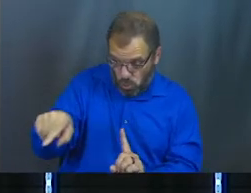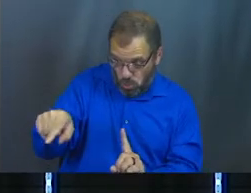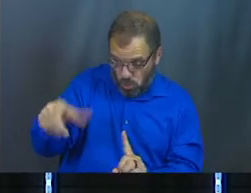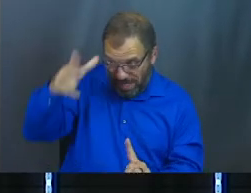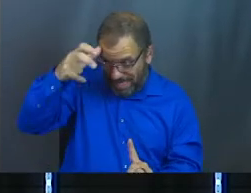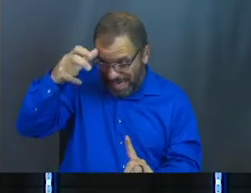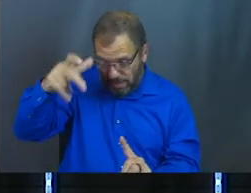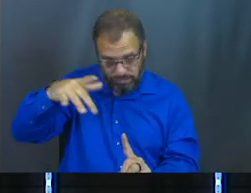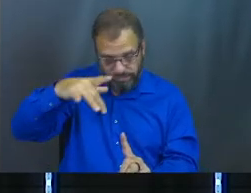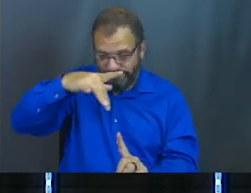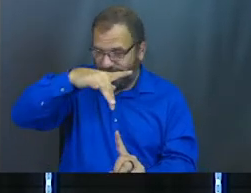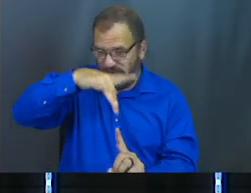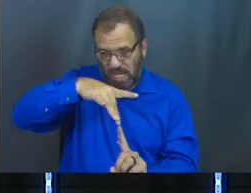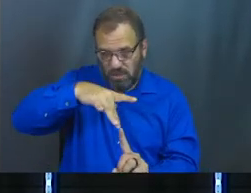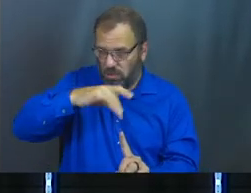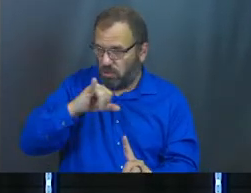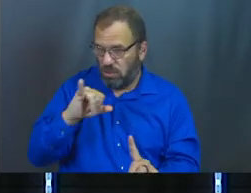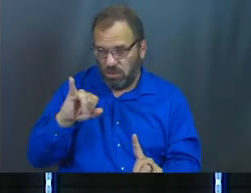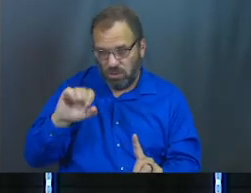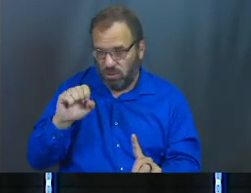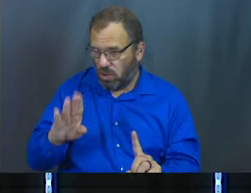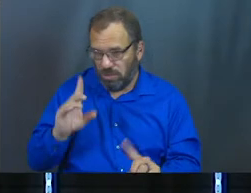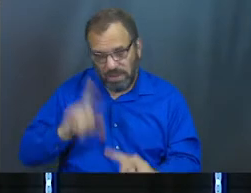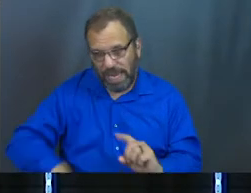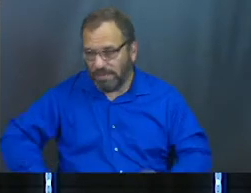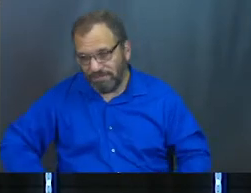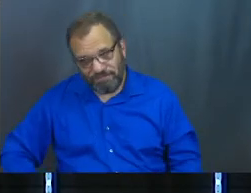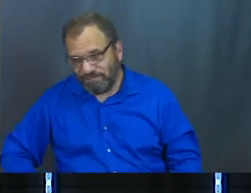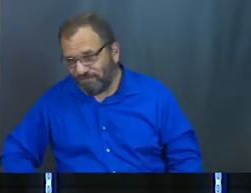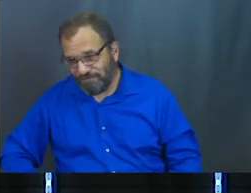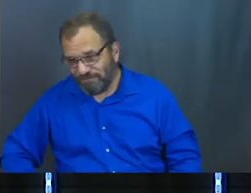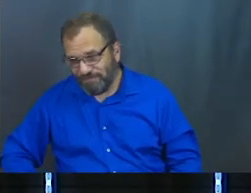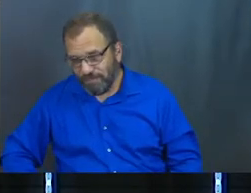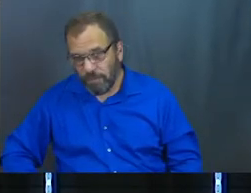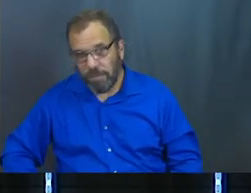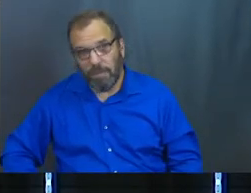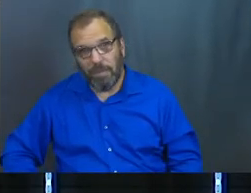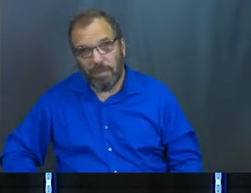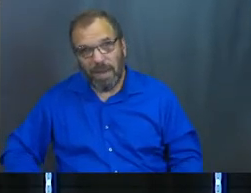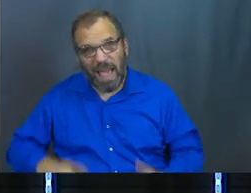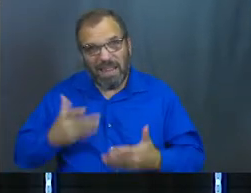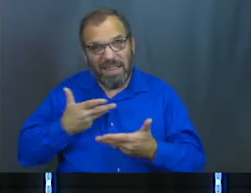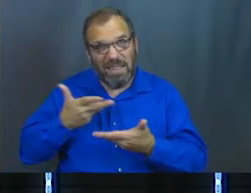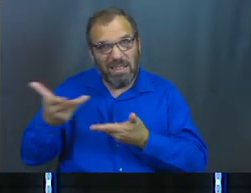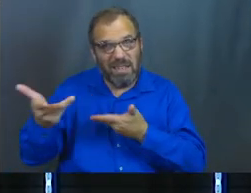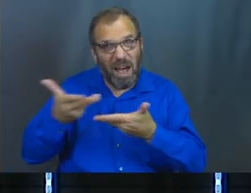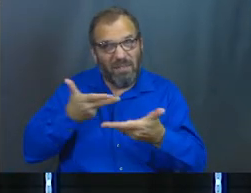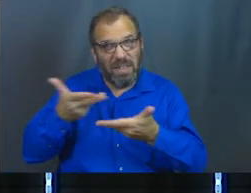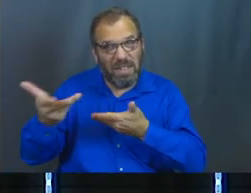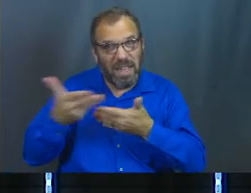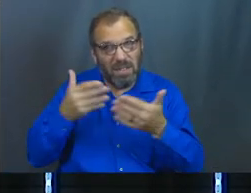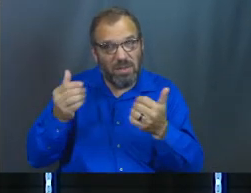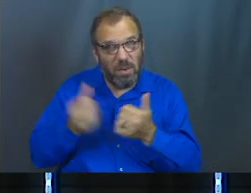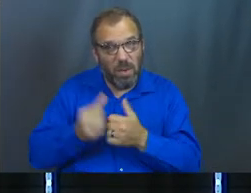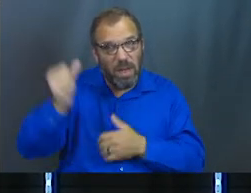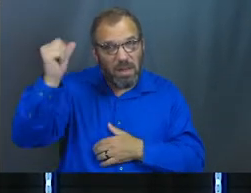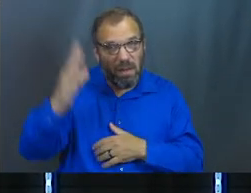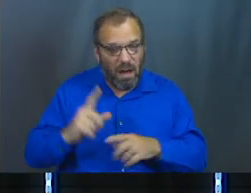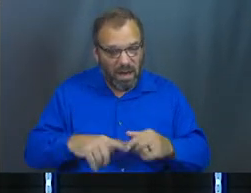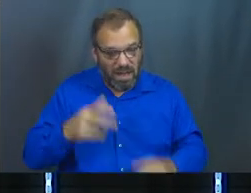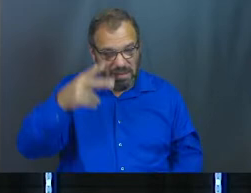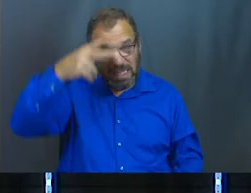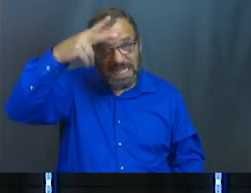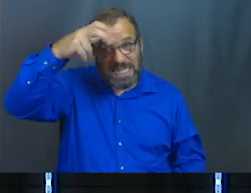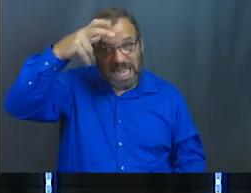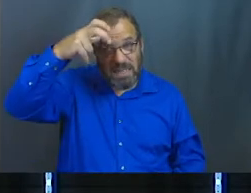himself, do not lay a finger. And in this interaction here, and this is very complex, and this is really going to